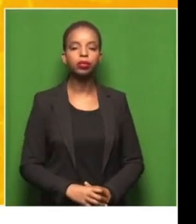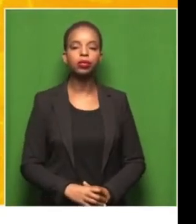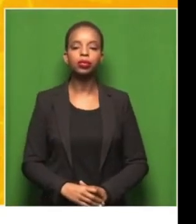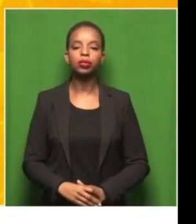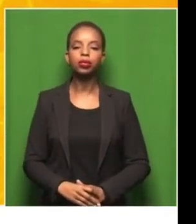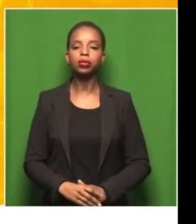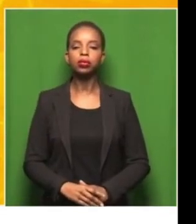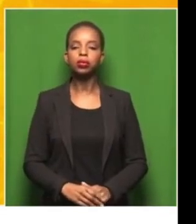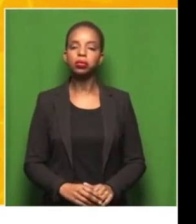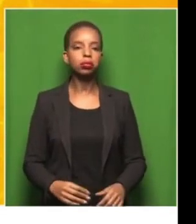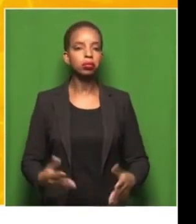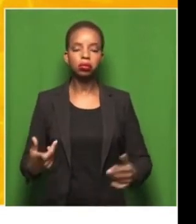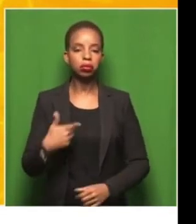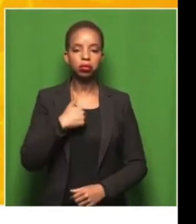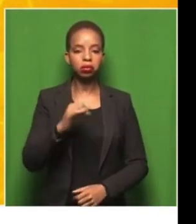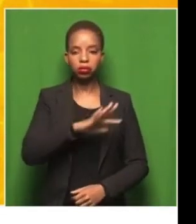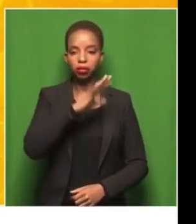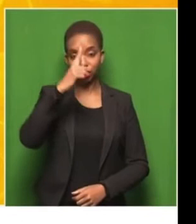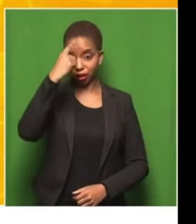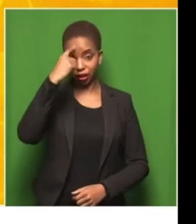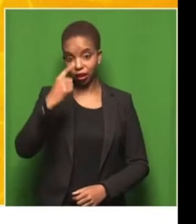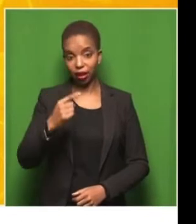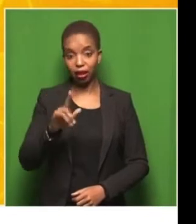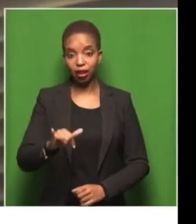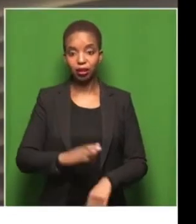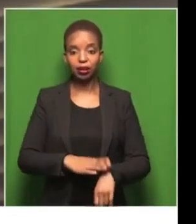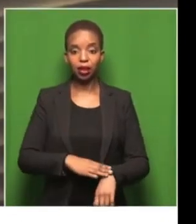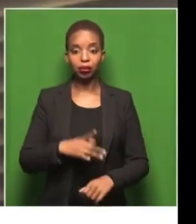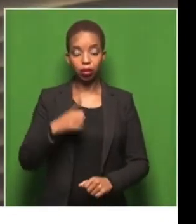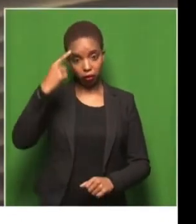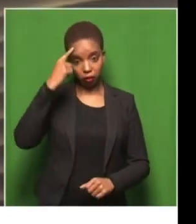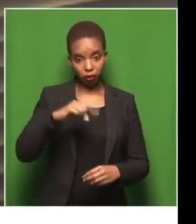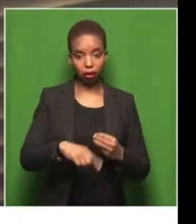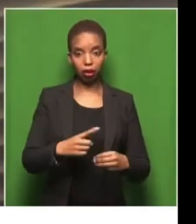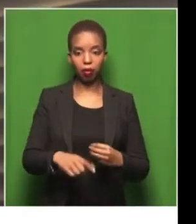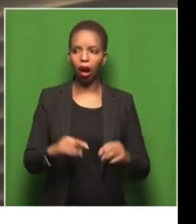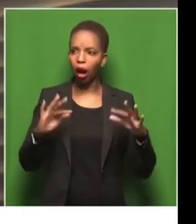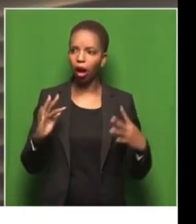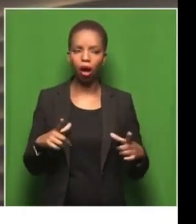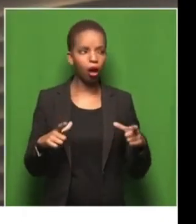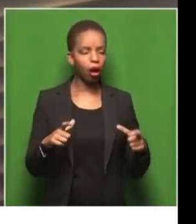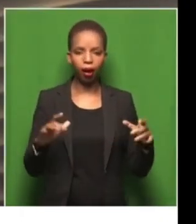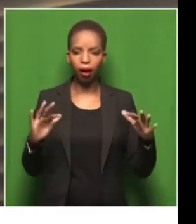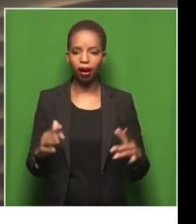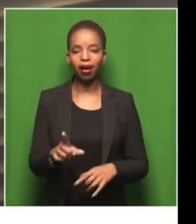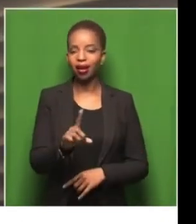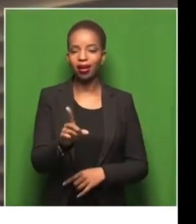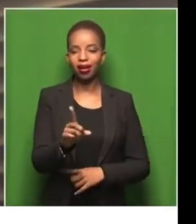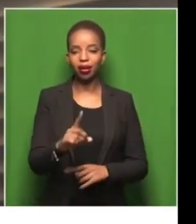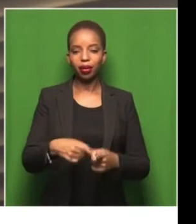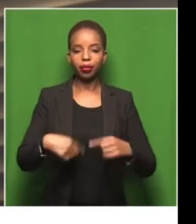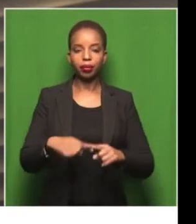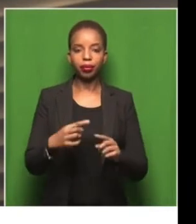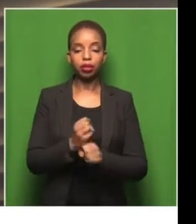I don't think that at the moment of time, were thinking about how we're going to manage this. We started as soon